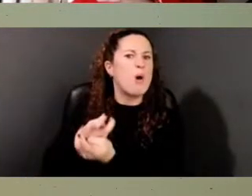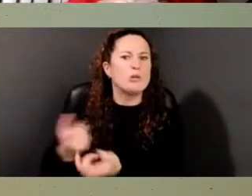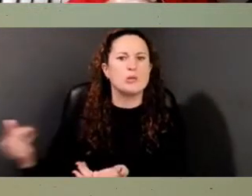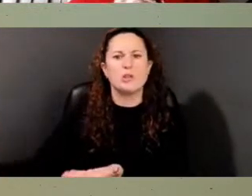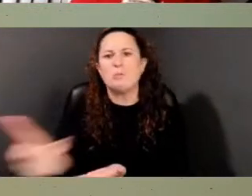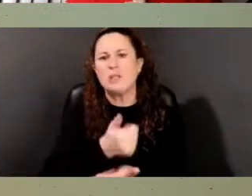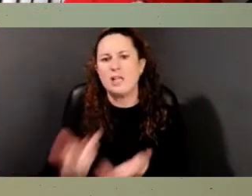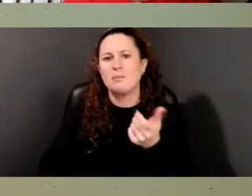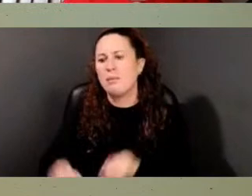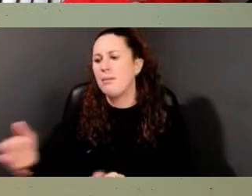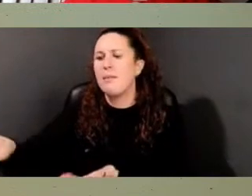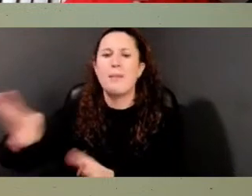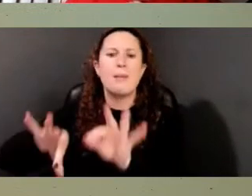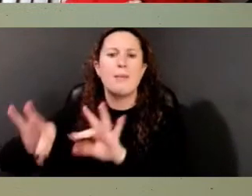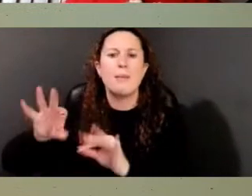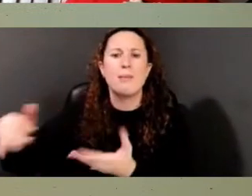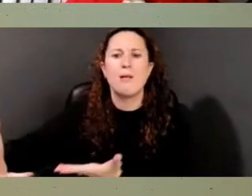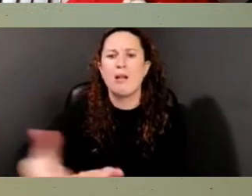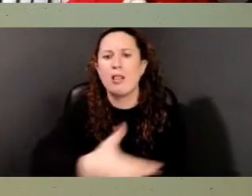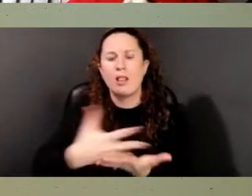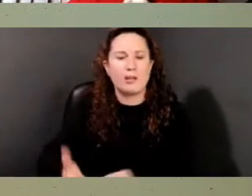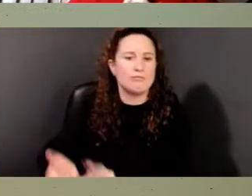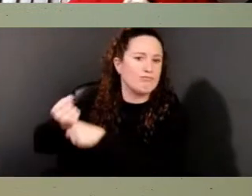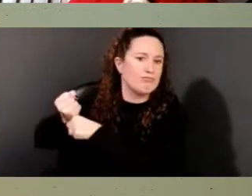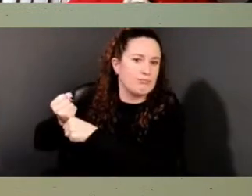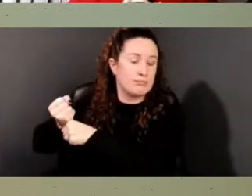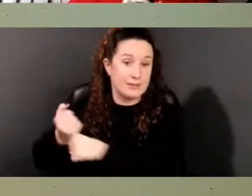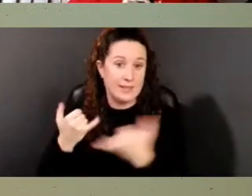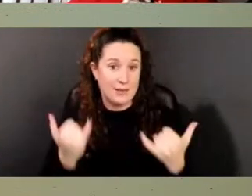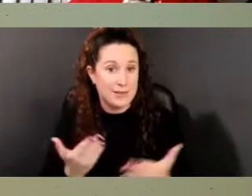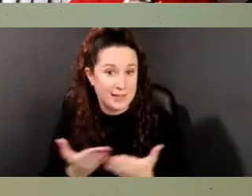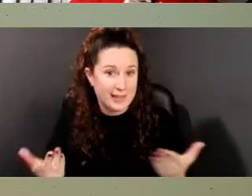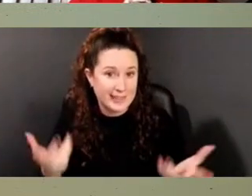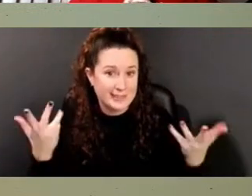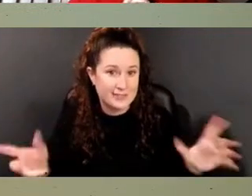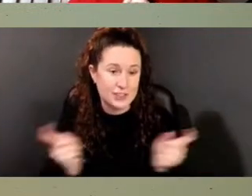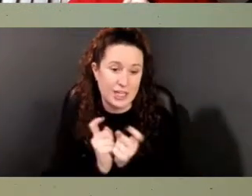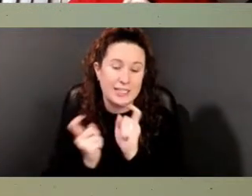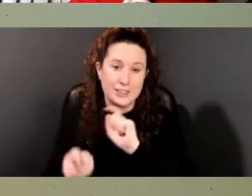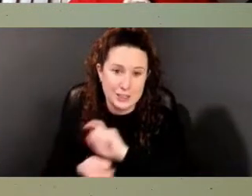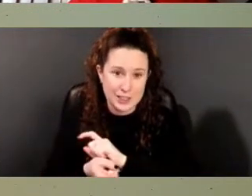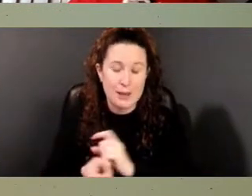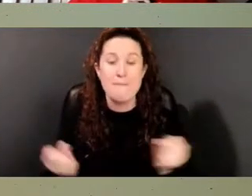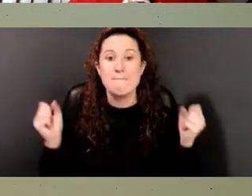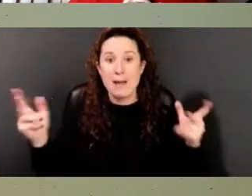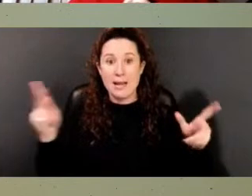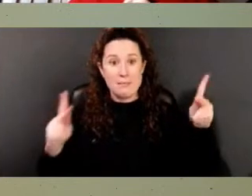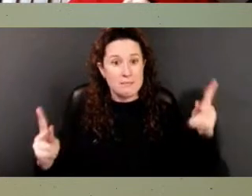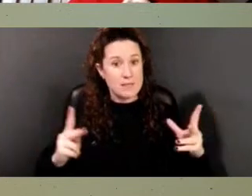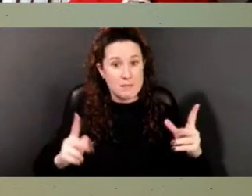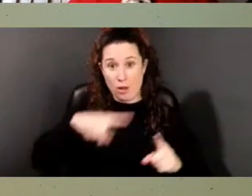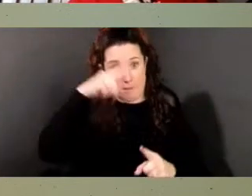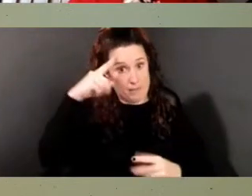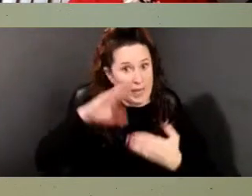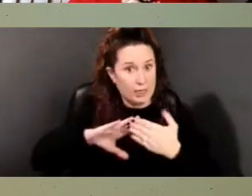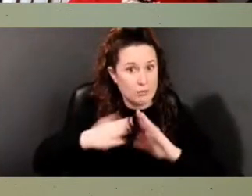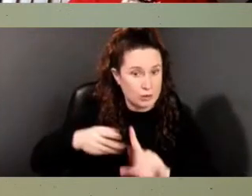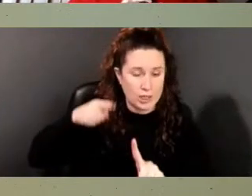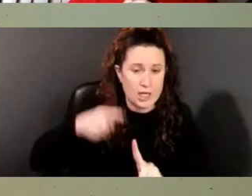over later. But things had changed. This was 1989. And there was a huge outcry by the black community,